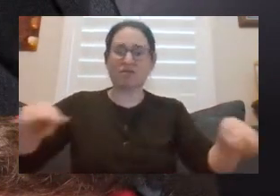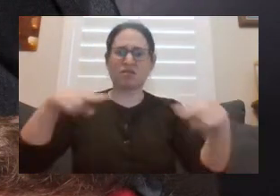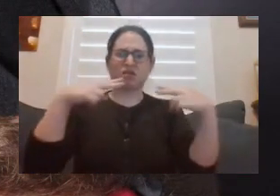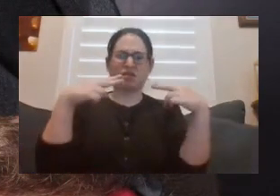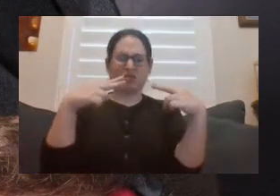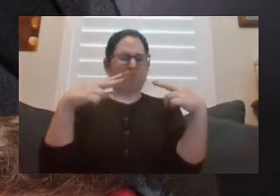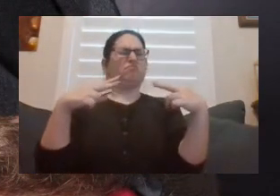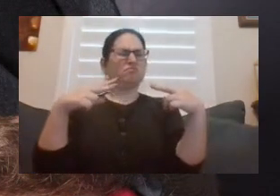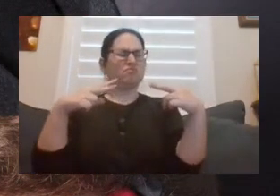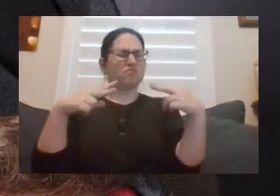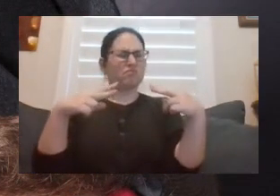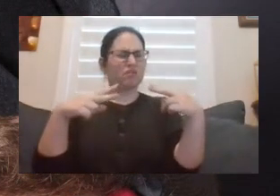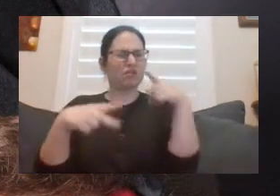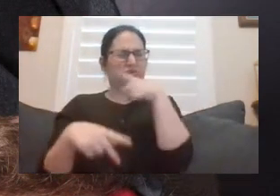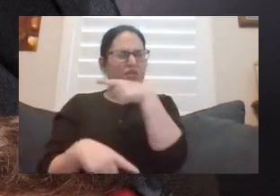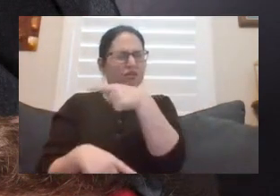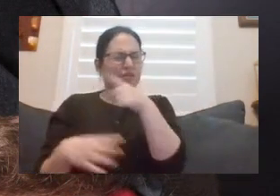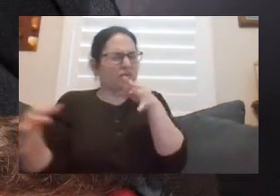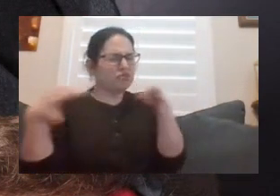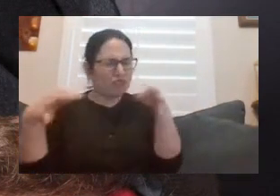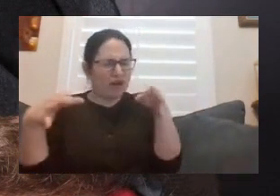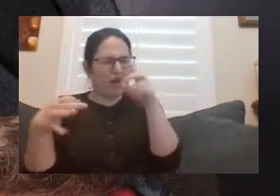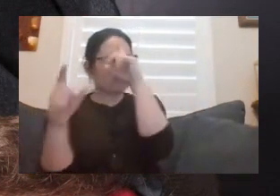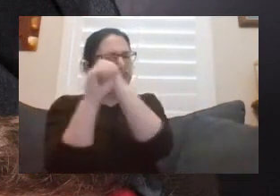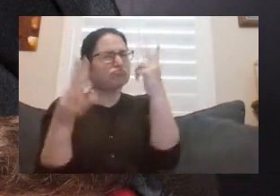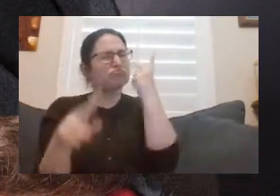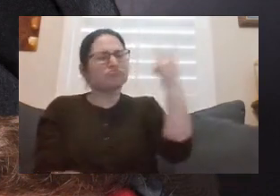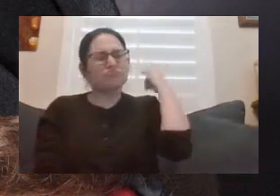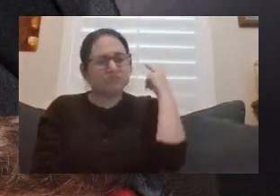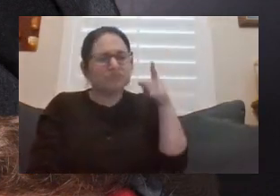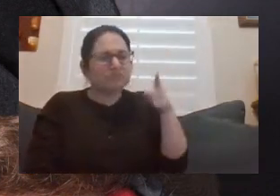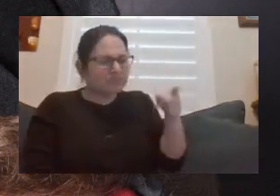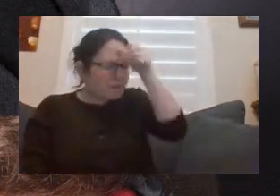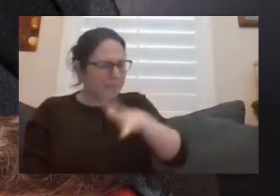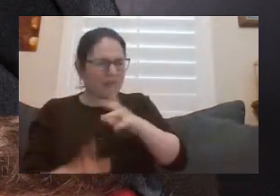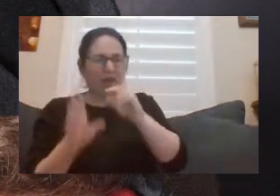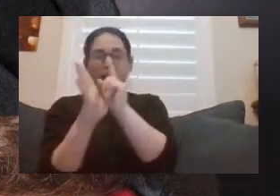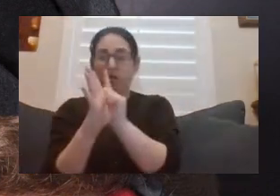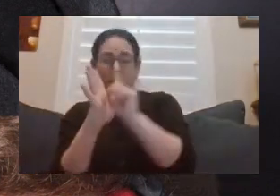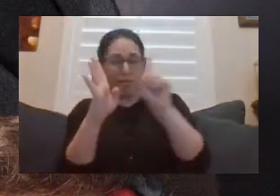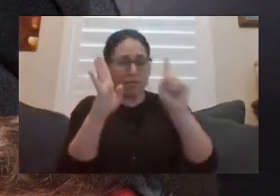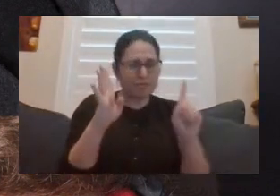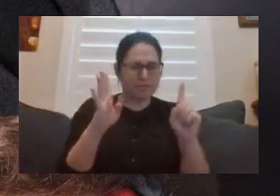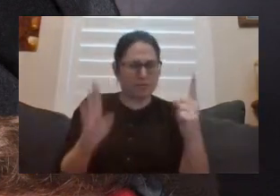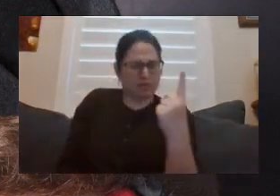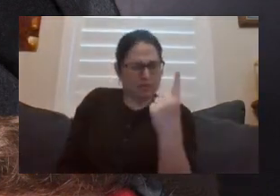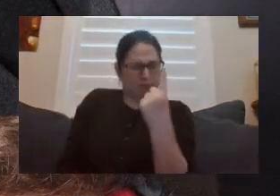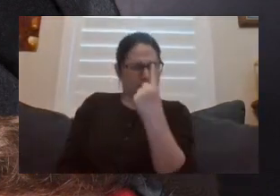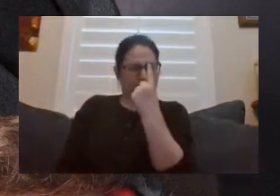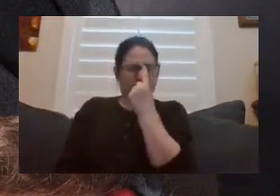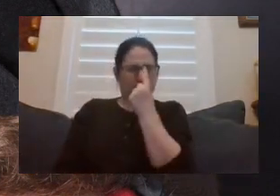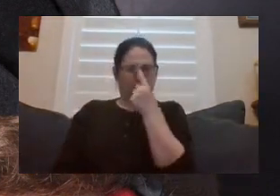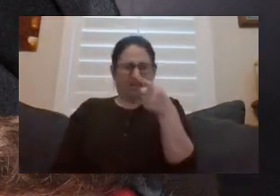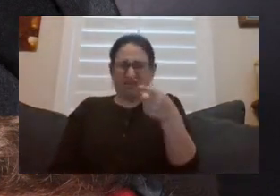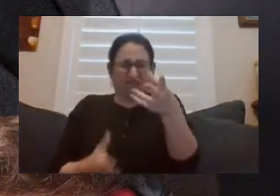Charles Wilson Peale described their meeting this way in his own words. A man staggered out of line and came toward